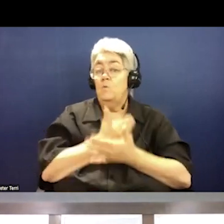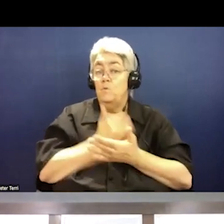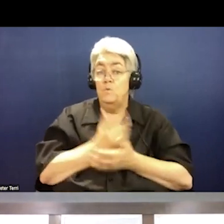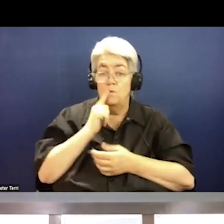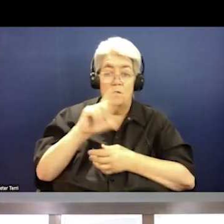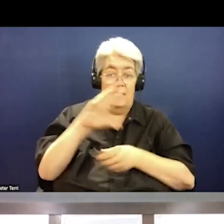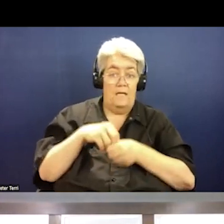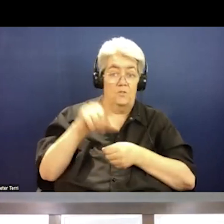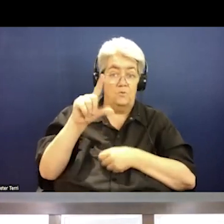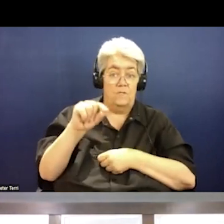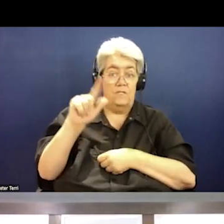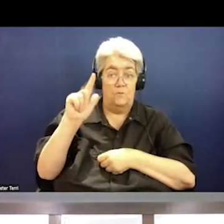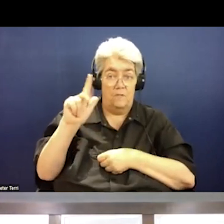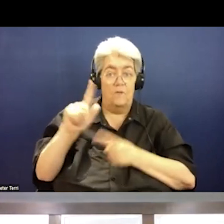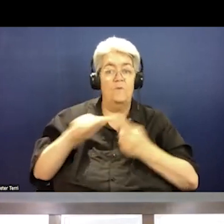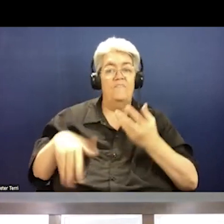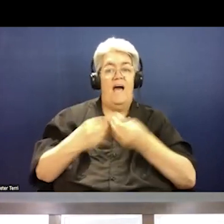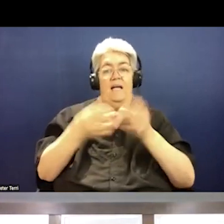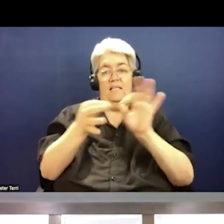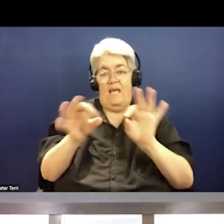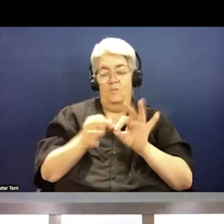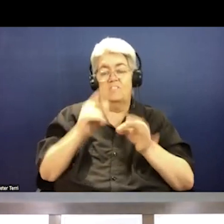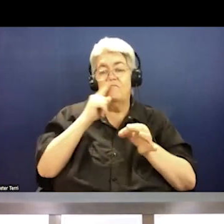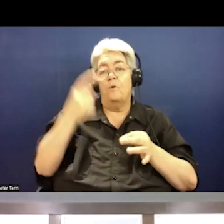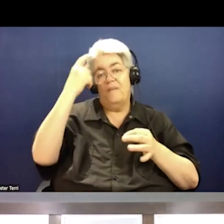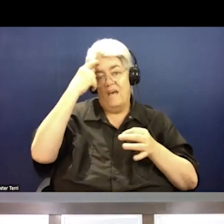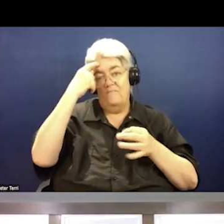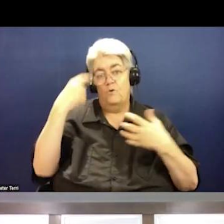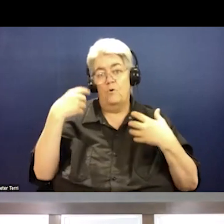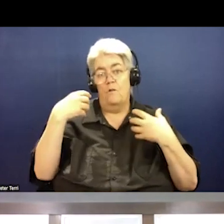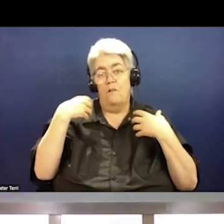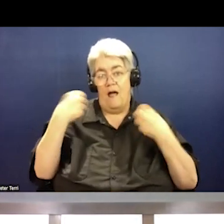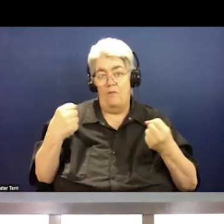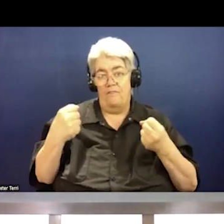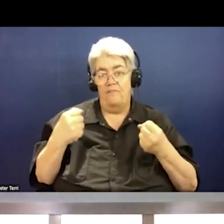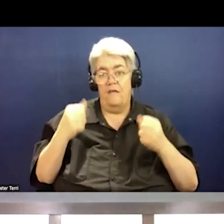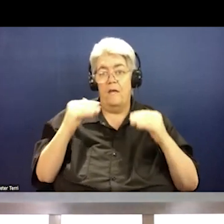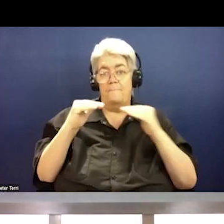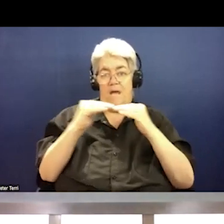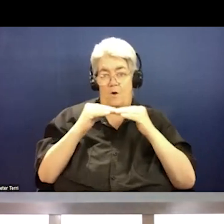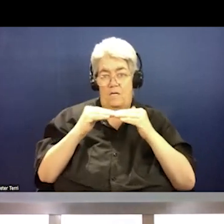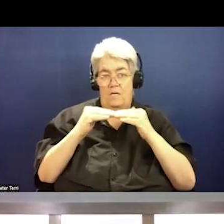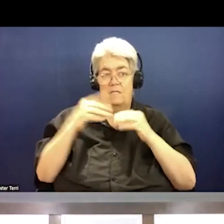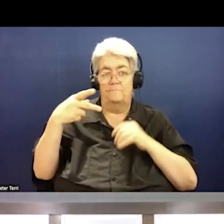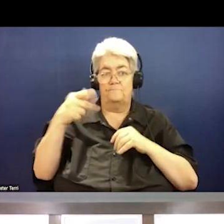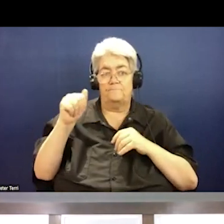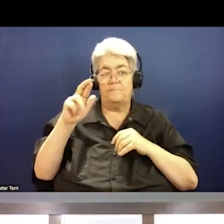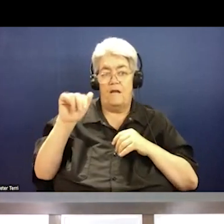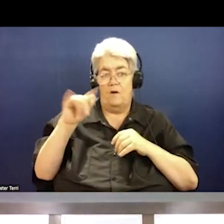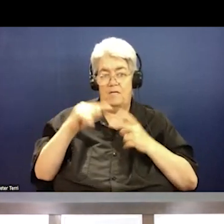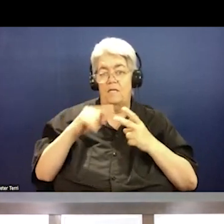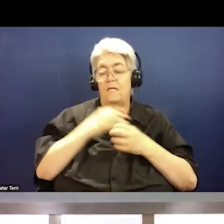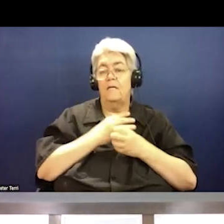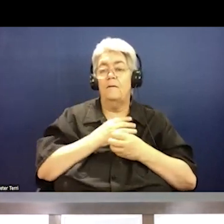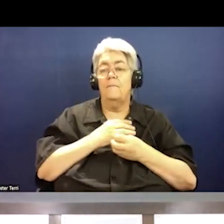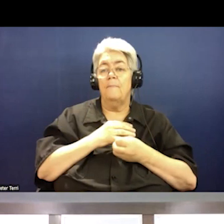is that we've added some language on behavioral health parity. Um, we've talked a lot about that in the past, so I won't go into what it is,